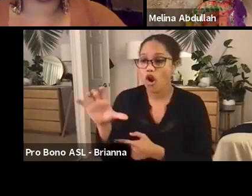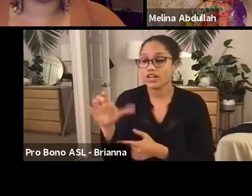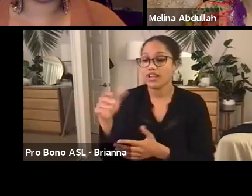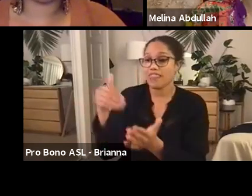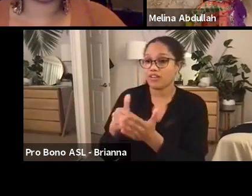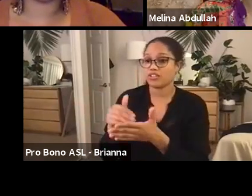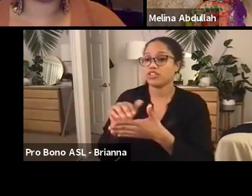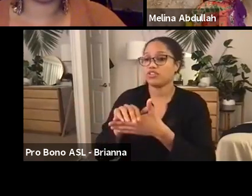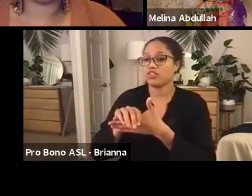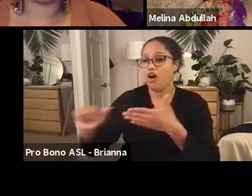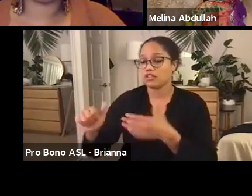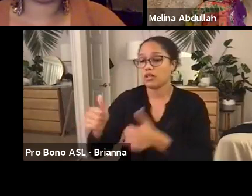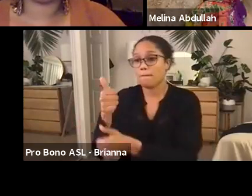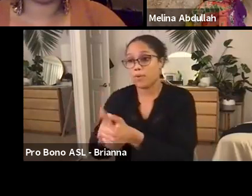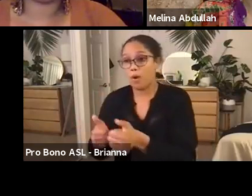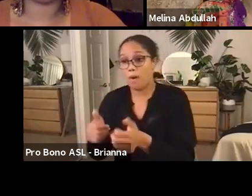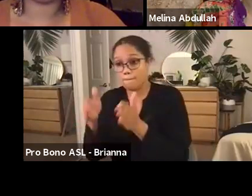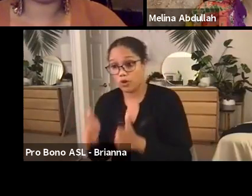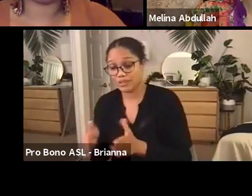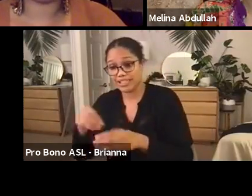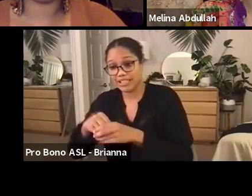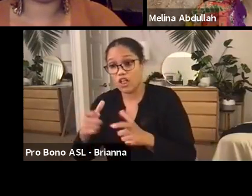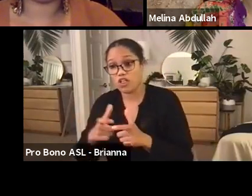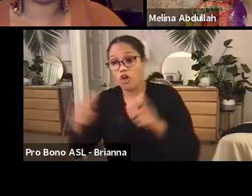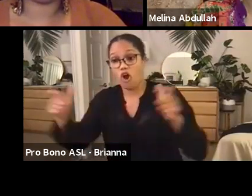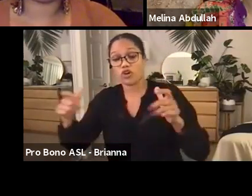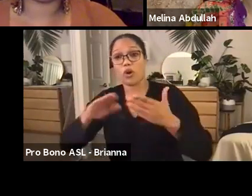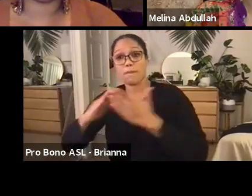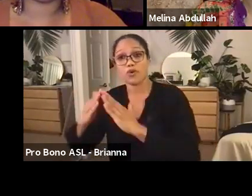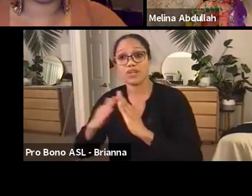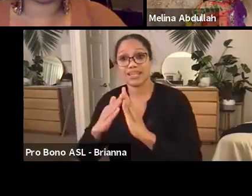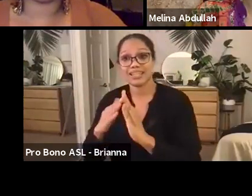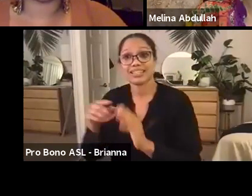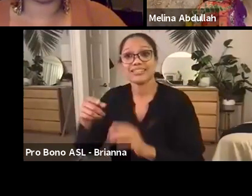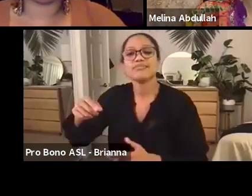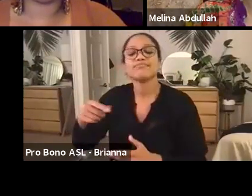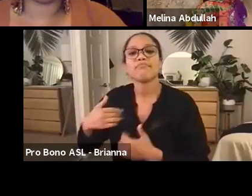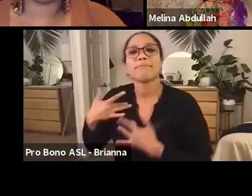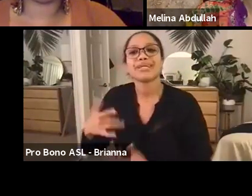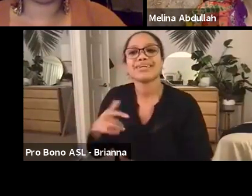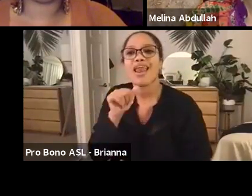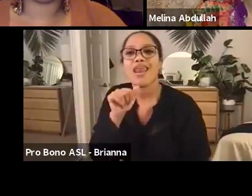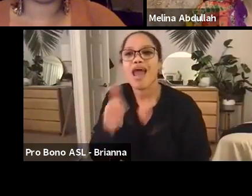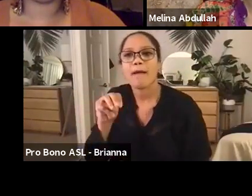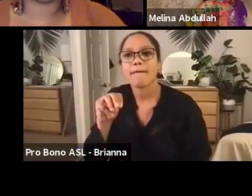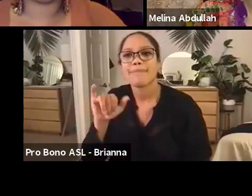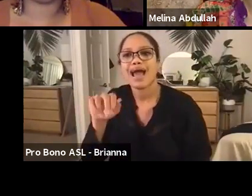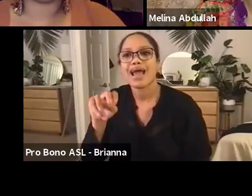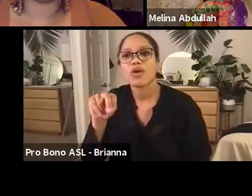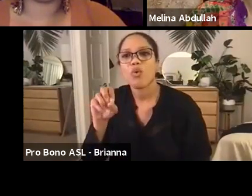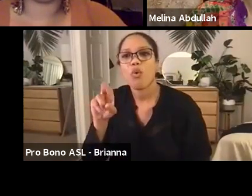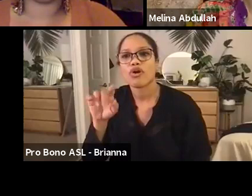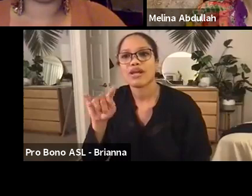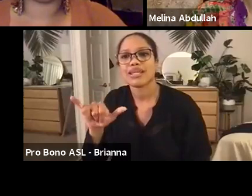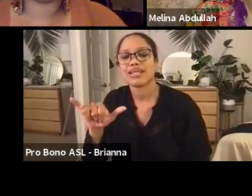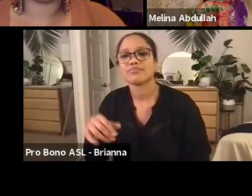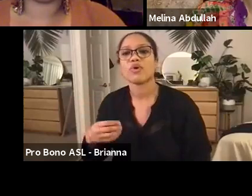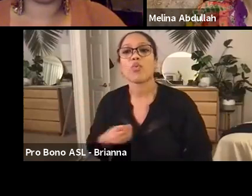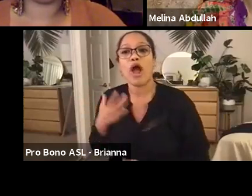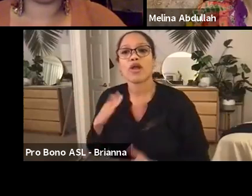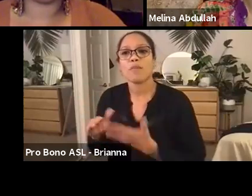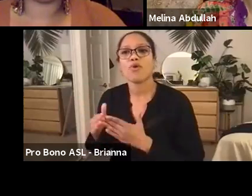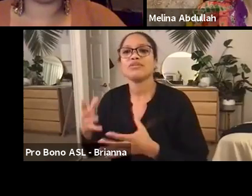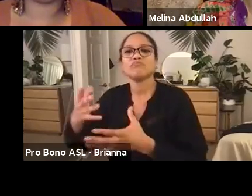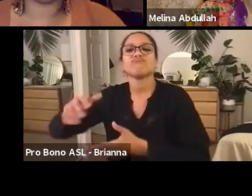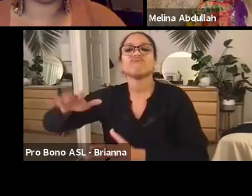that's invested in large communities that are overwhelmingly not a minority communities, we are receiving at the local level, $12 to